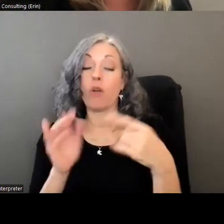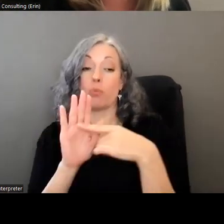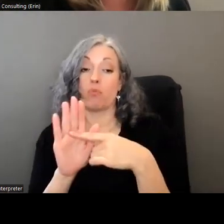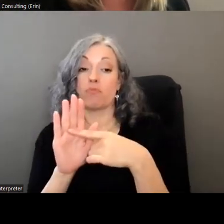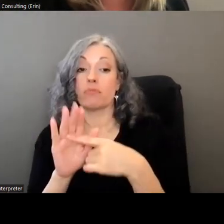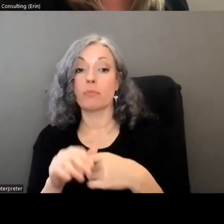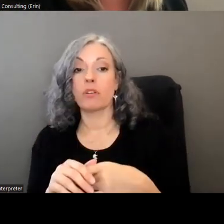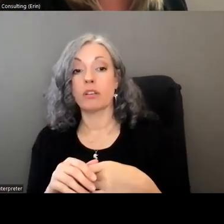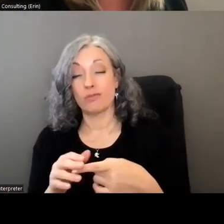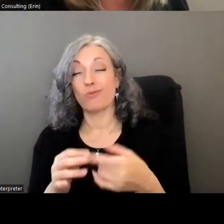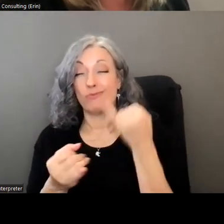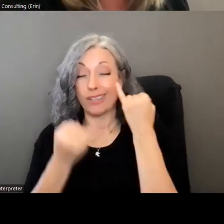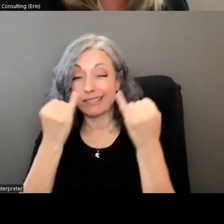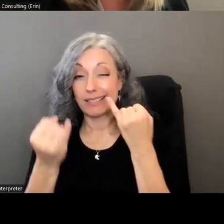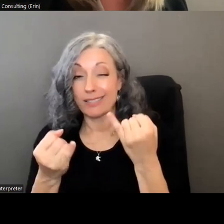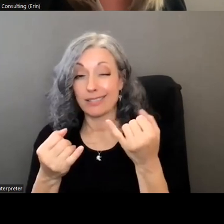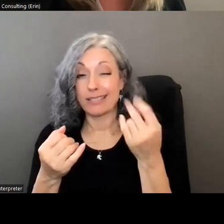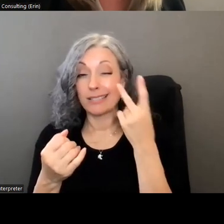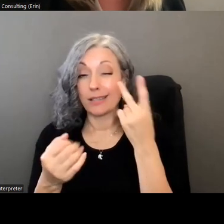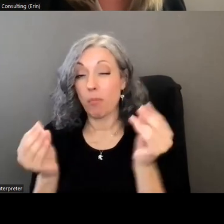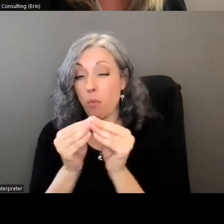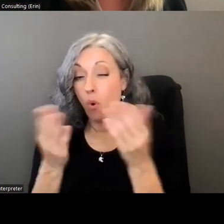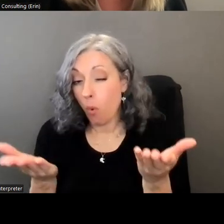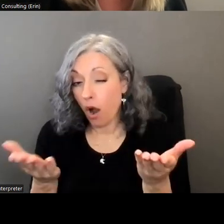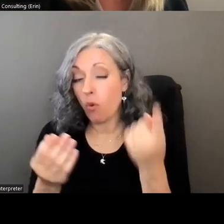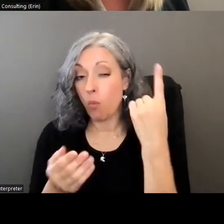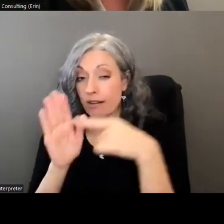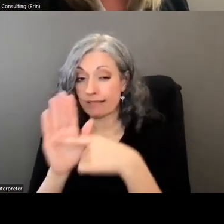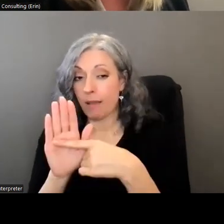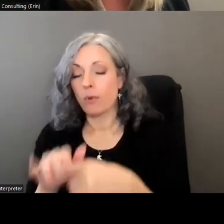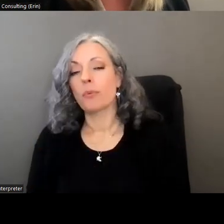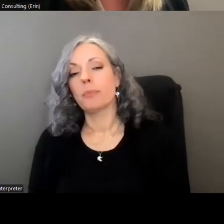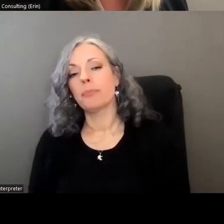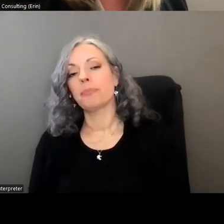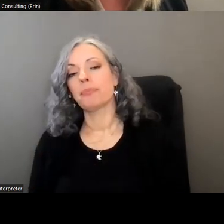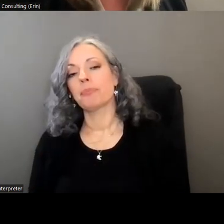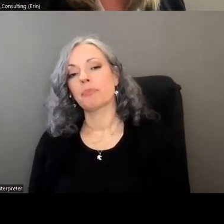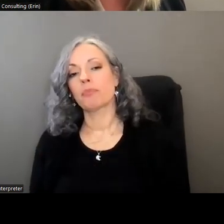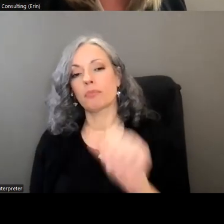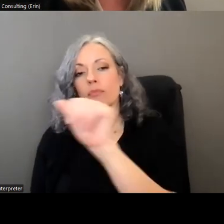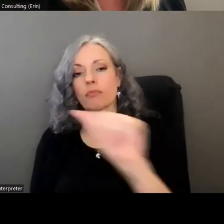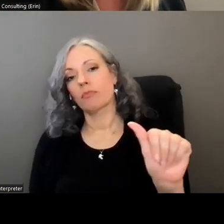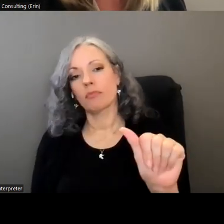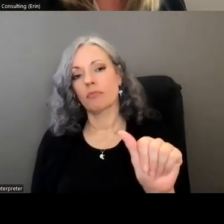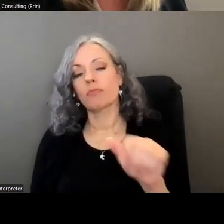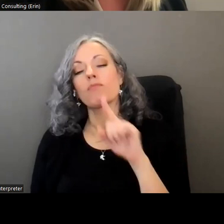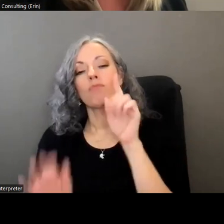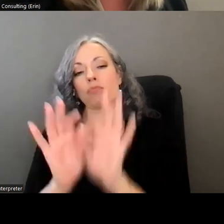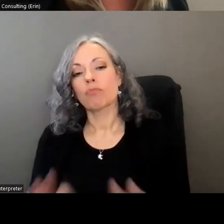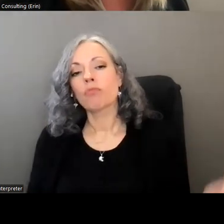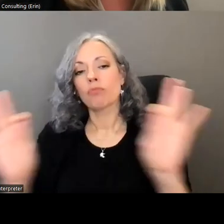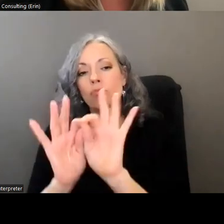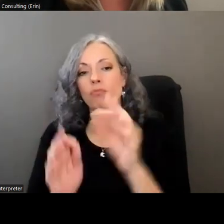go through these ideas and actions of what they want to see more of and one example for instance here was that triple a's felt it's been very valuable to have